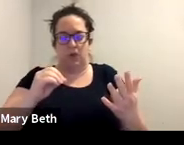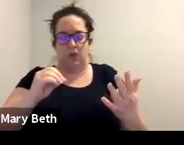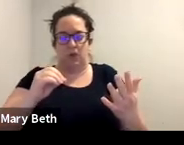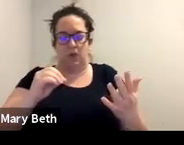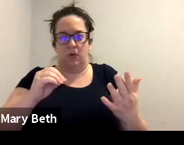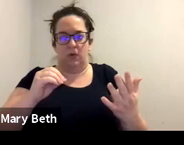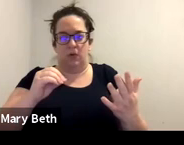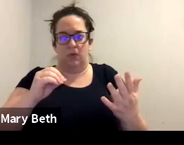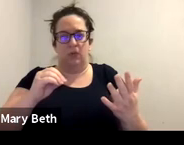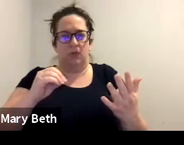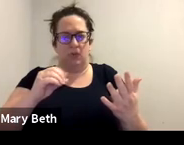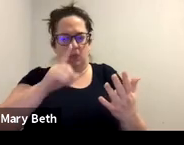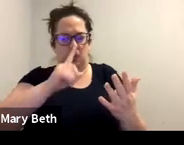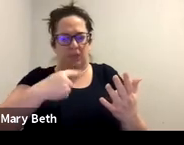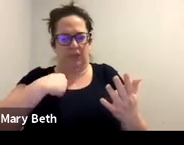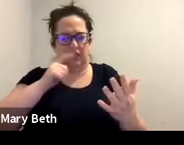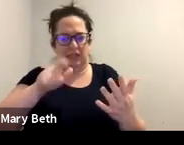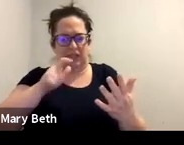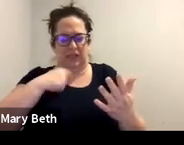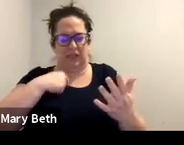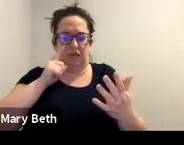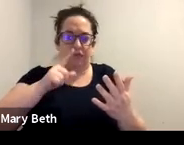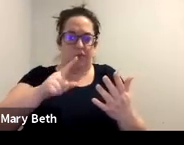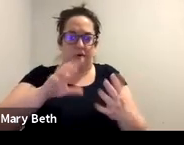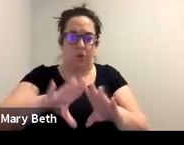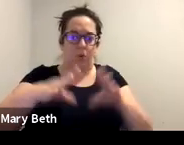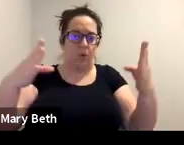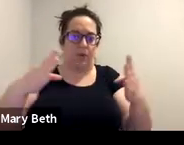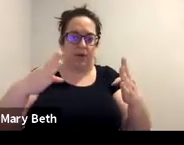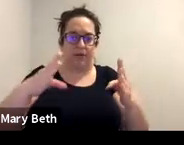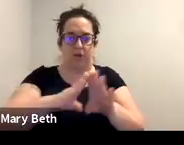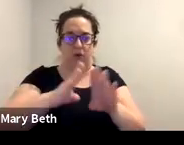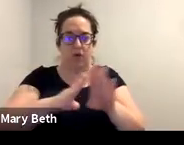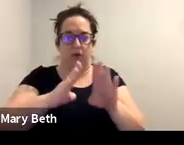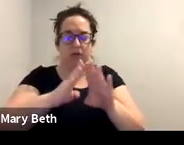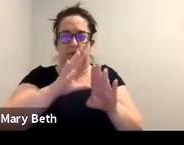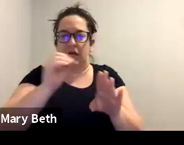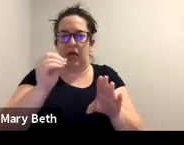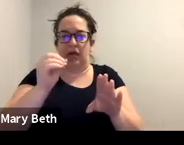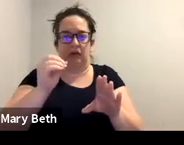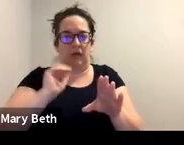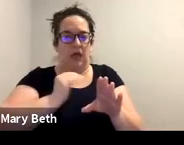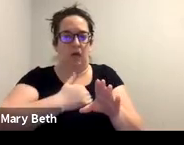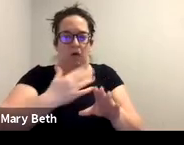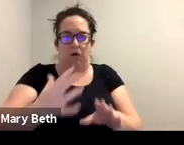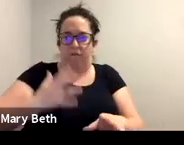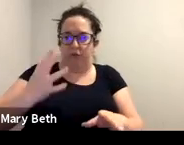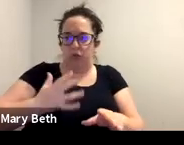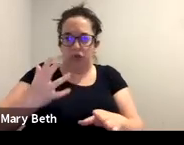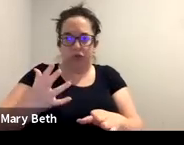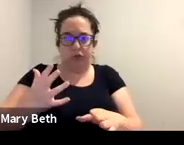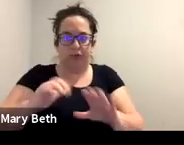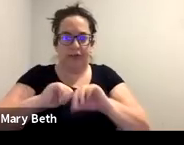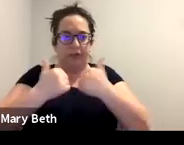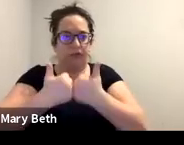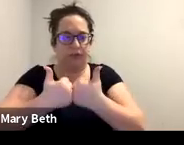that to kind of open some of those doors and, and writing letters on our official agency letterhead, even if it just says, you know, a